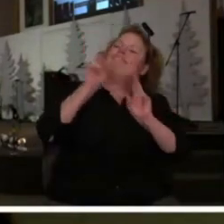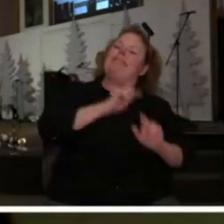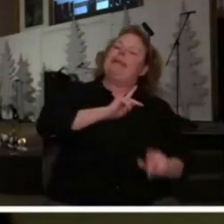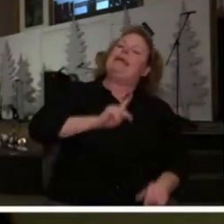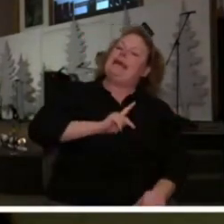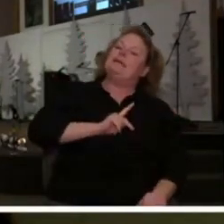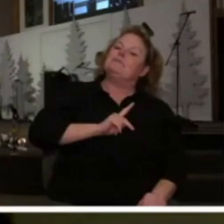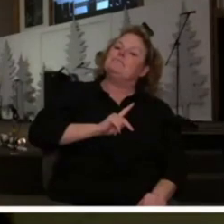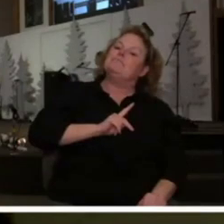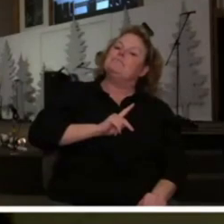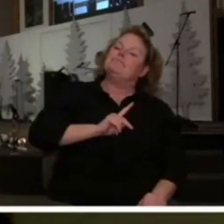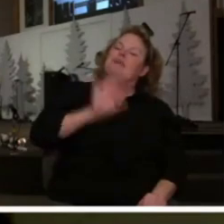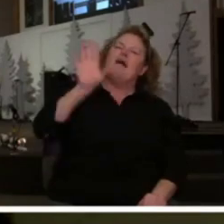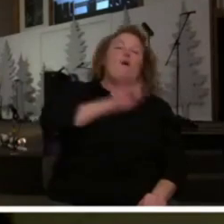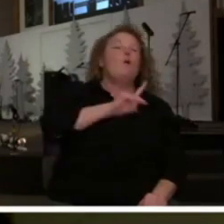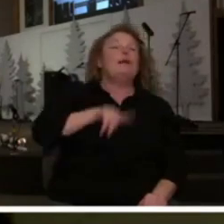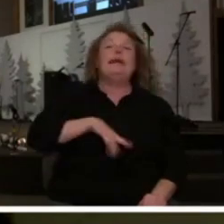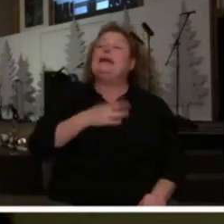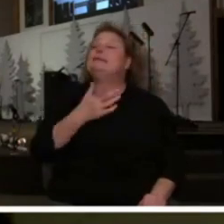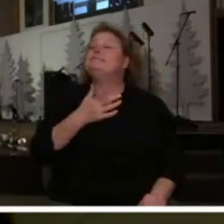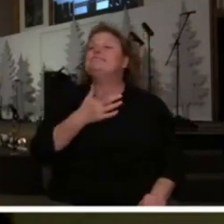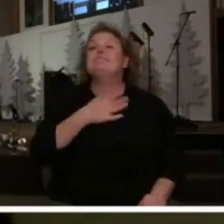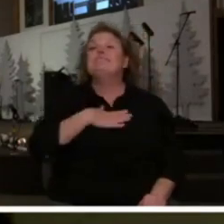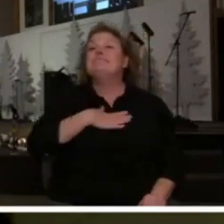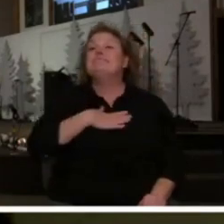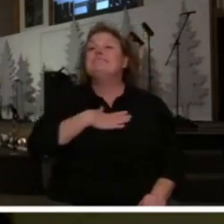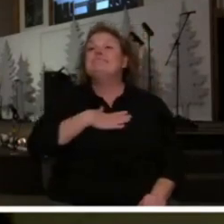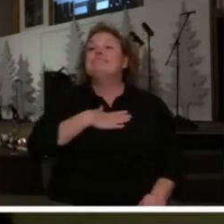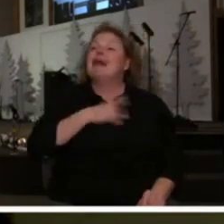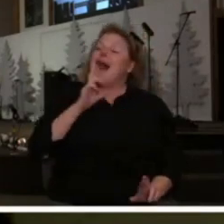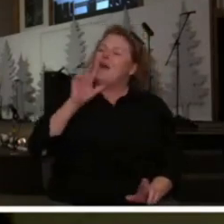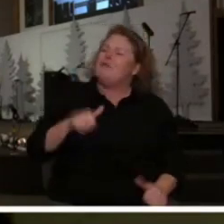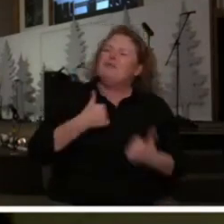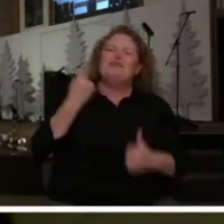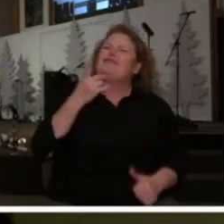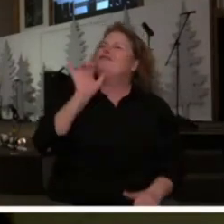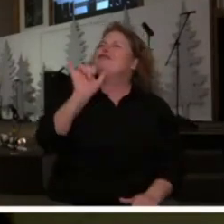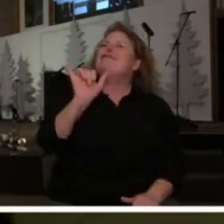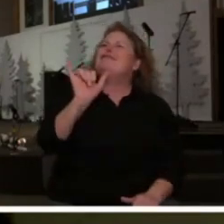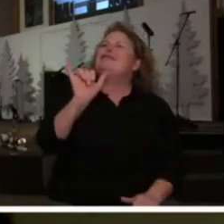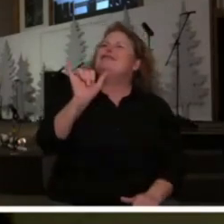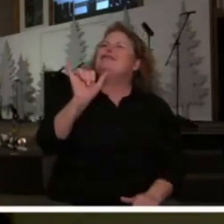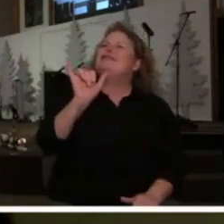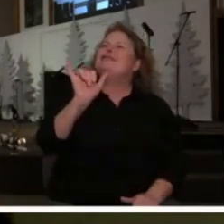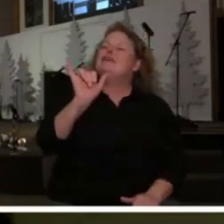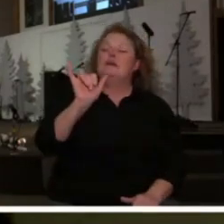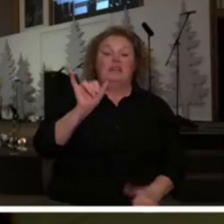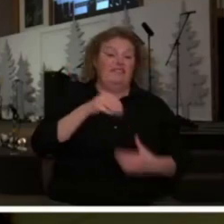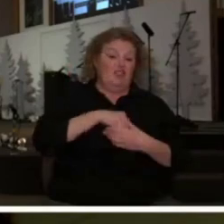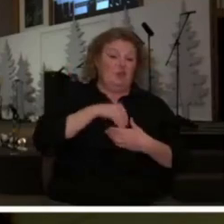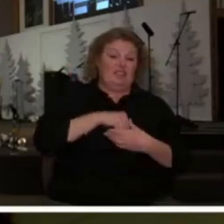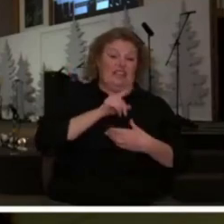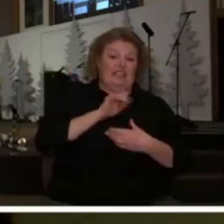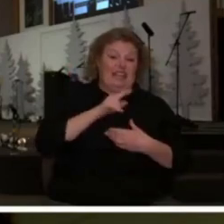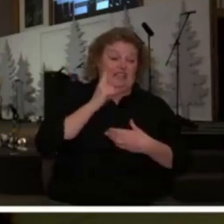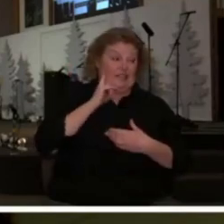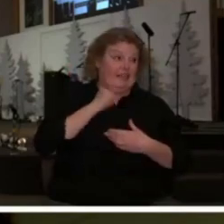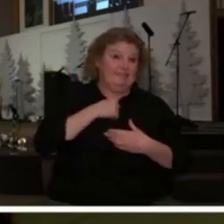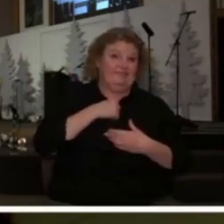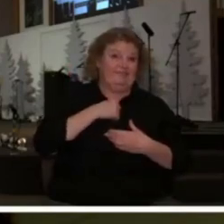in this oh king live forever even though on the inside he's going and you are a foolish arrogant man